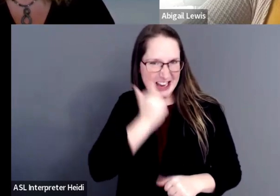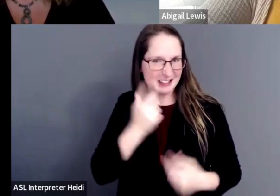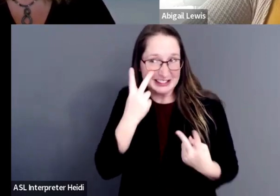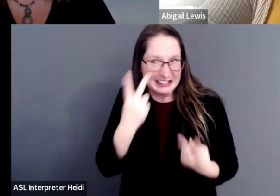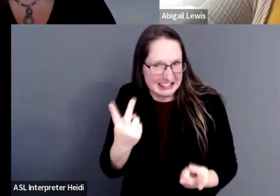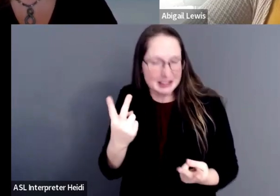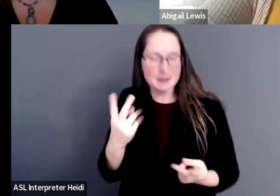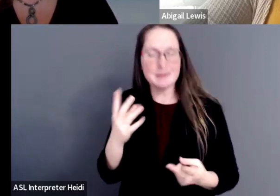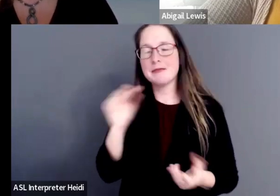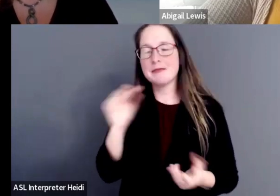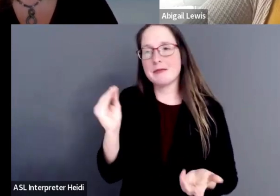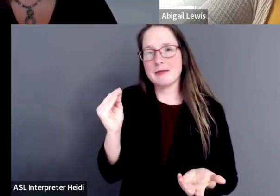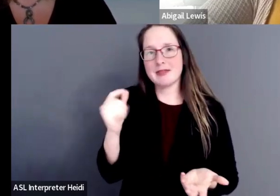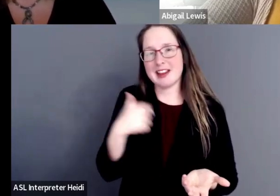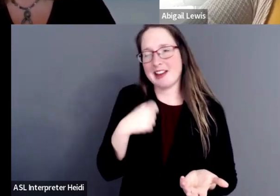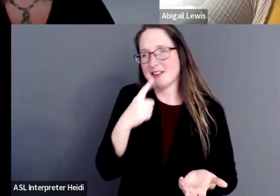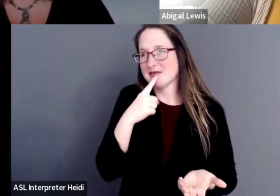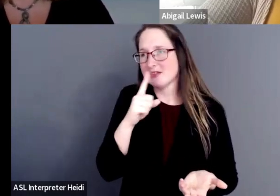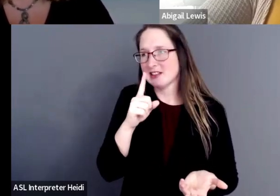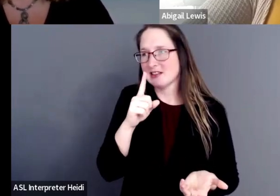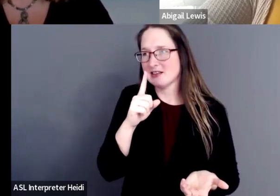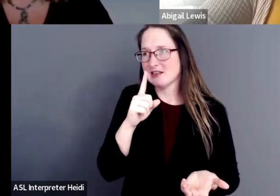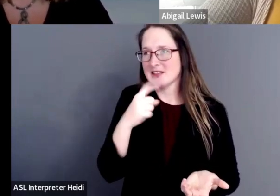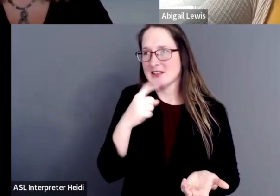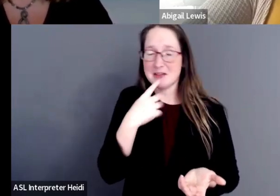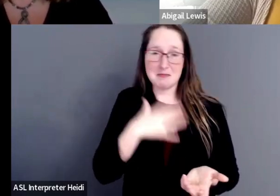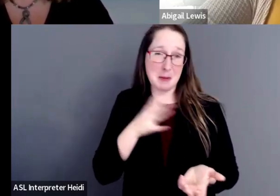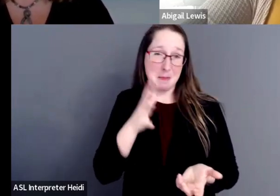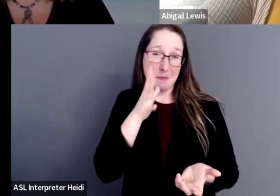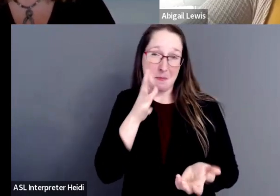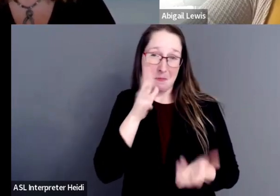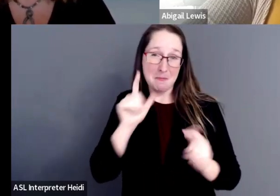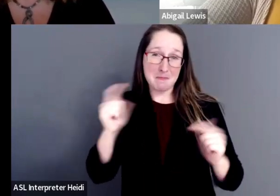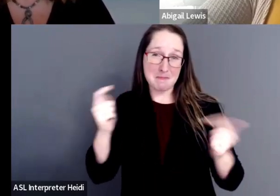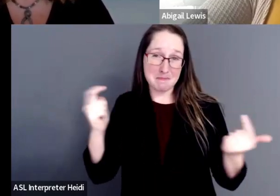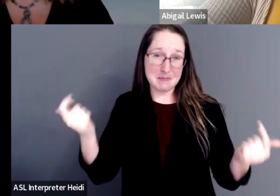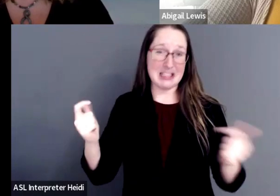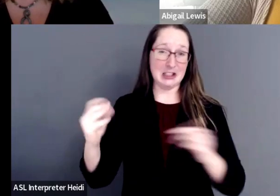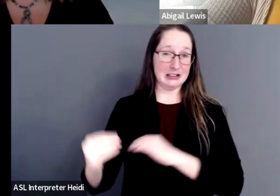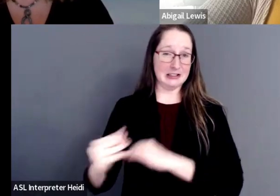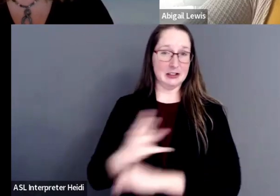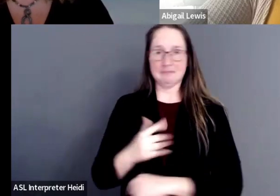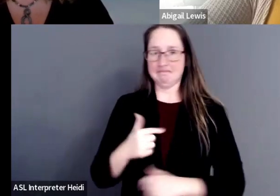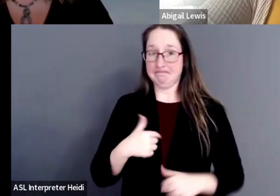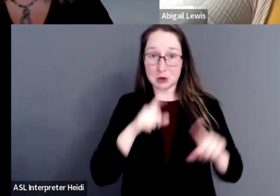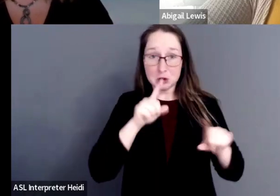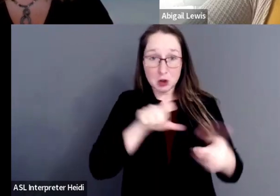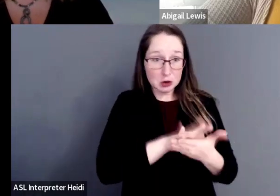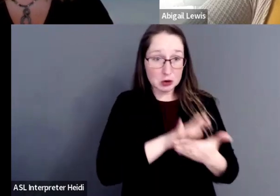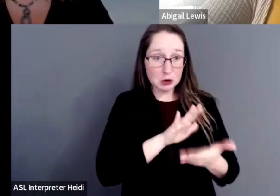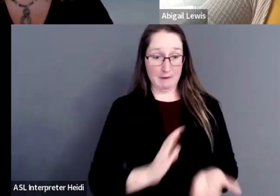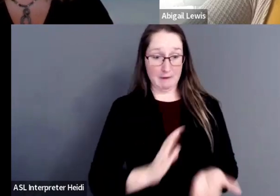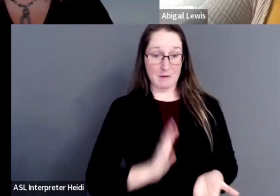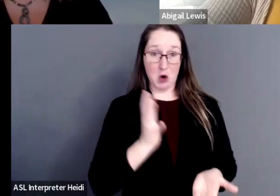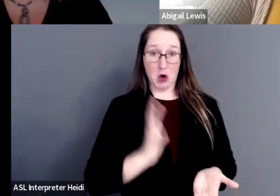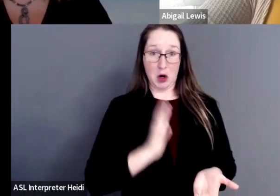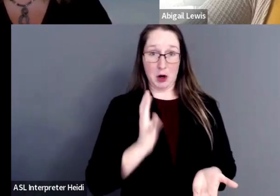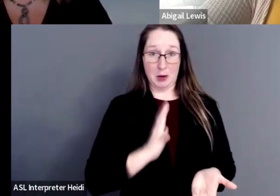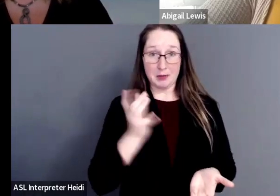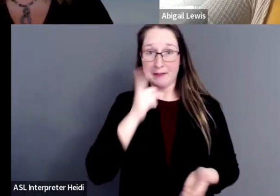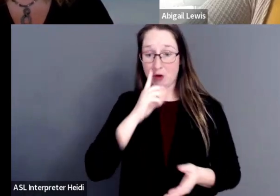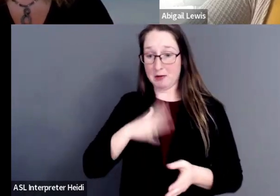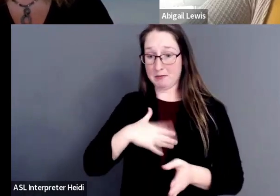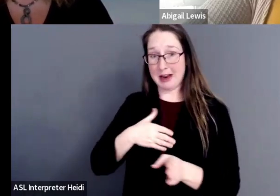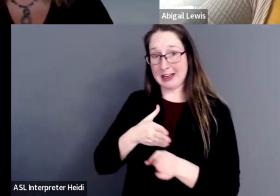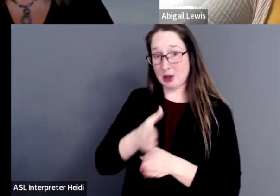But I would have to say my mom was really my biggest influence. I did not go to school formally as I did for my career